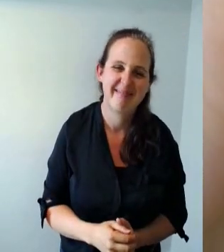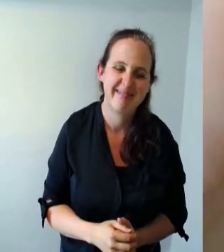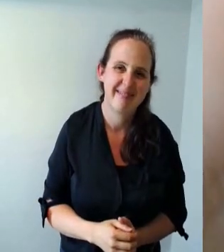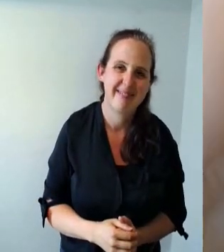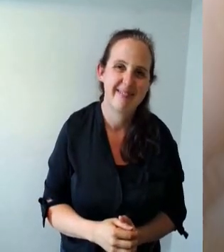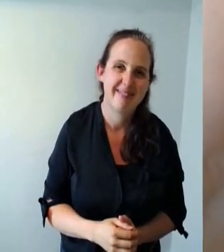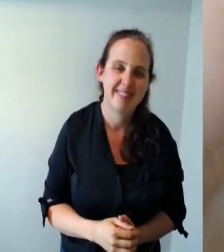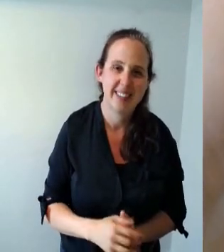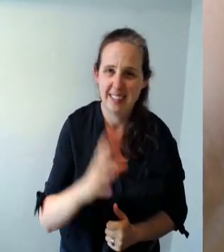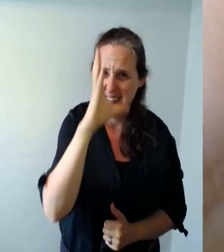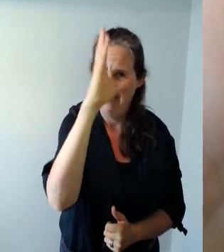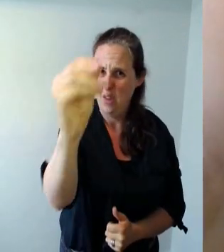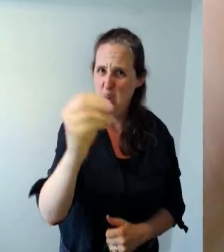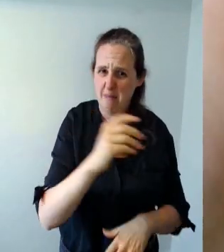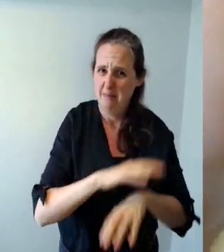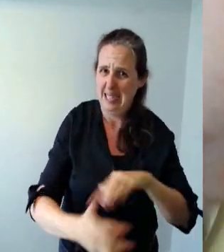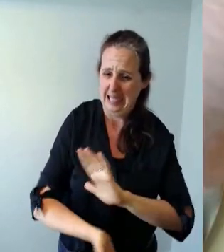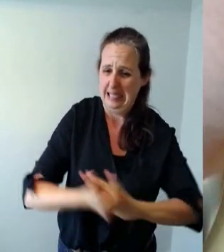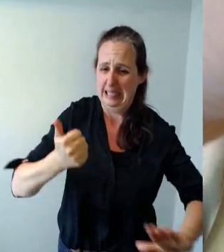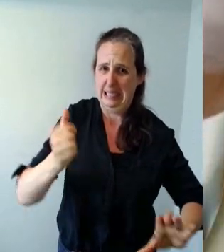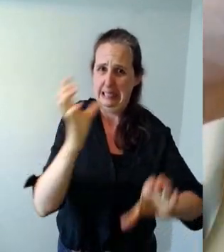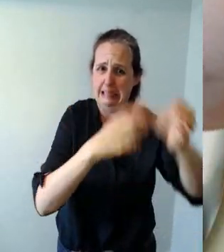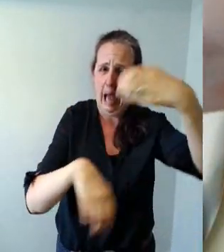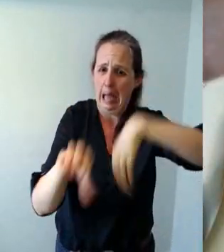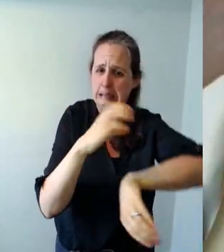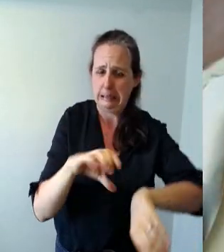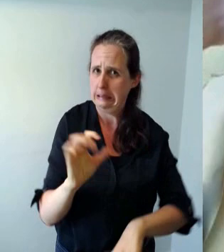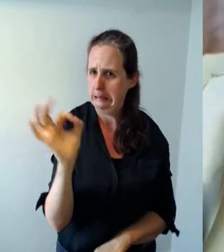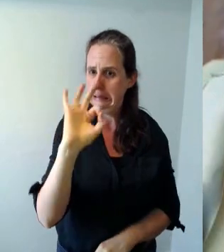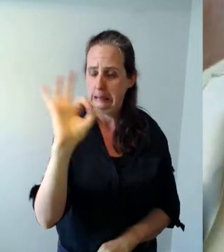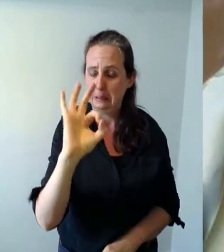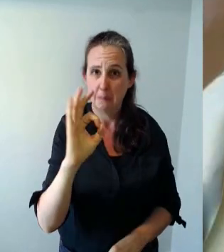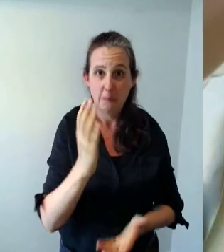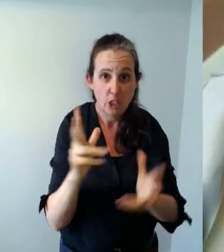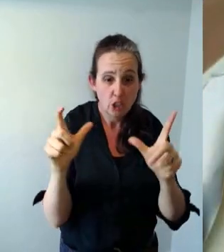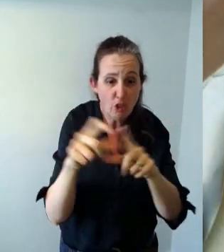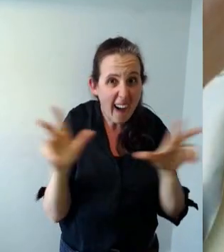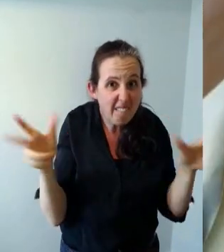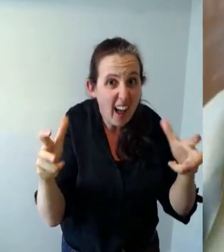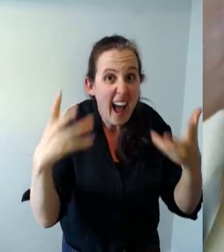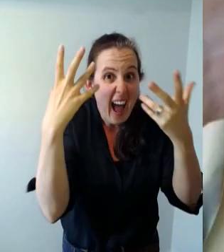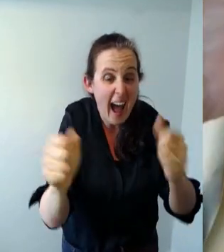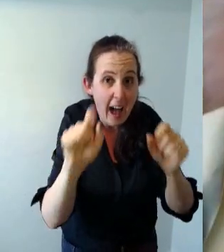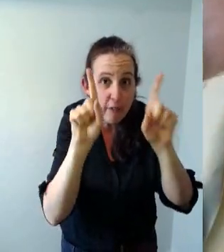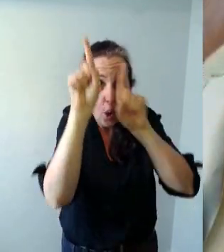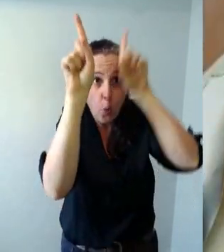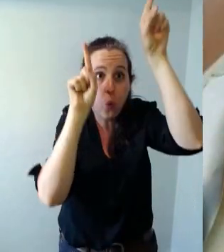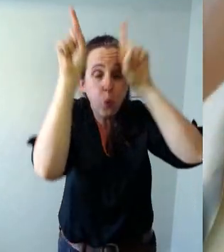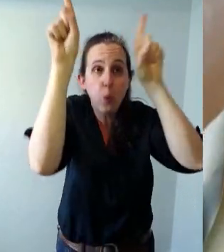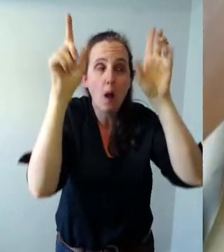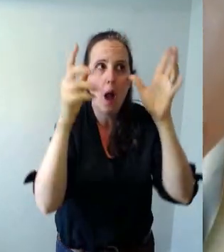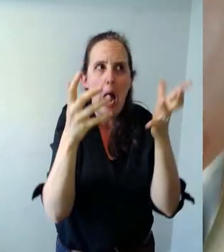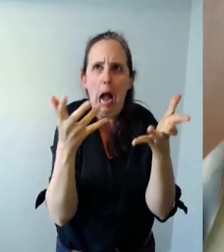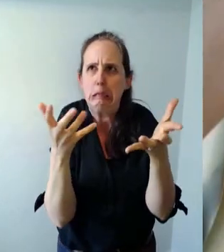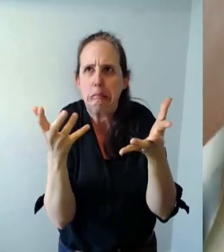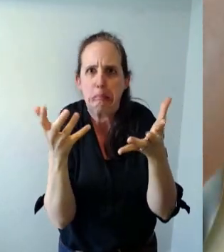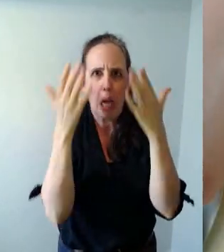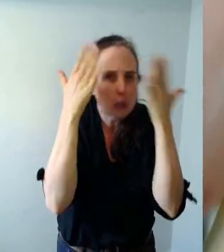i'm no biologist i'm not sure if dragonflies have antennae even but it kind of looks right